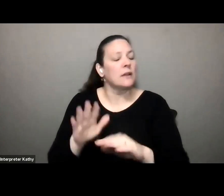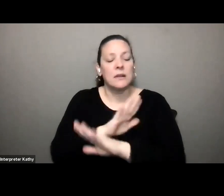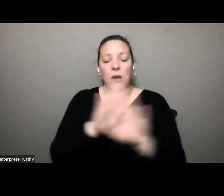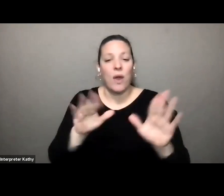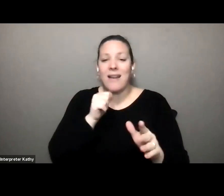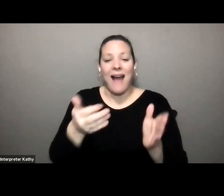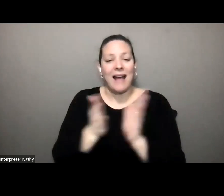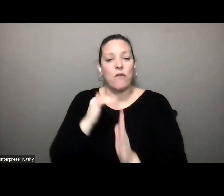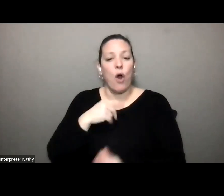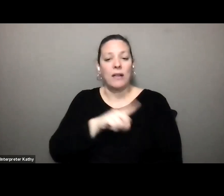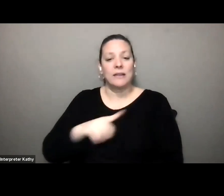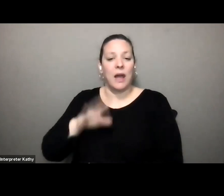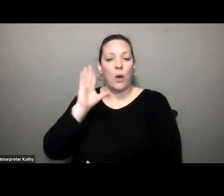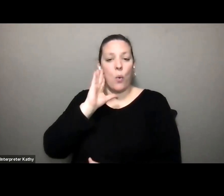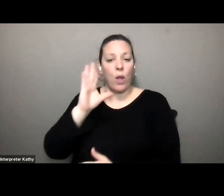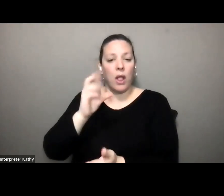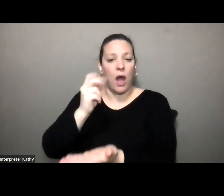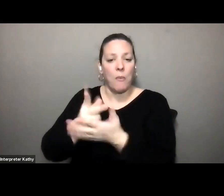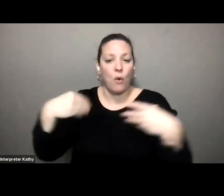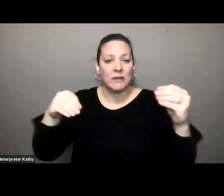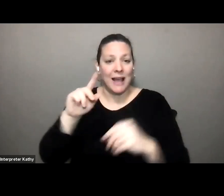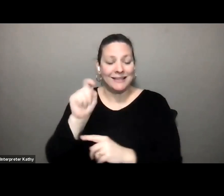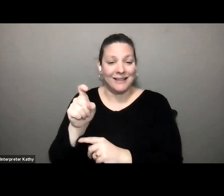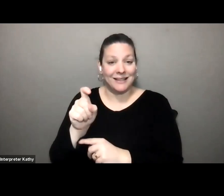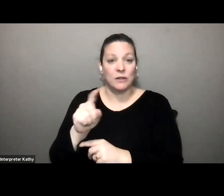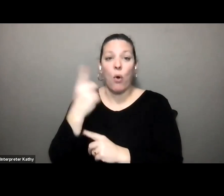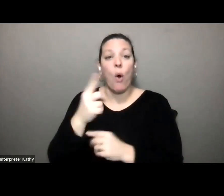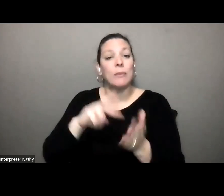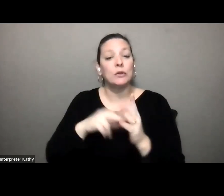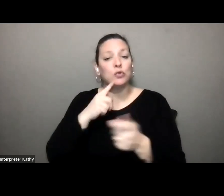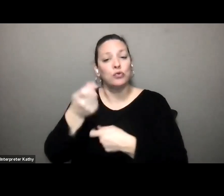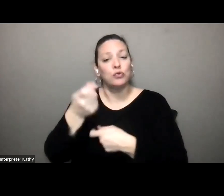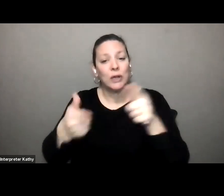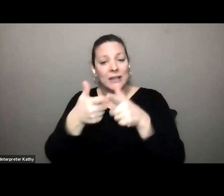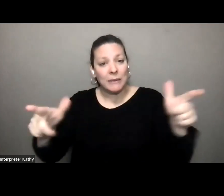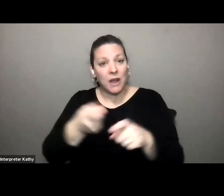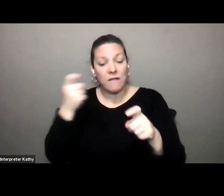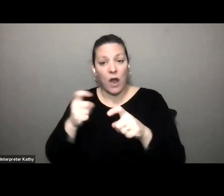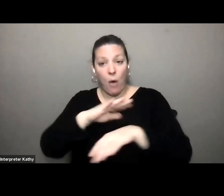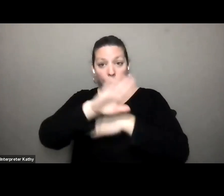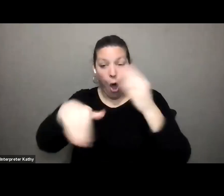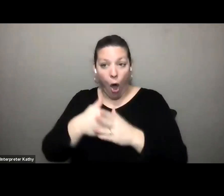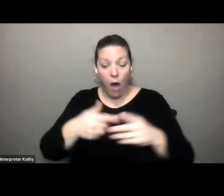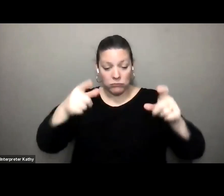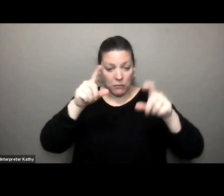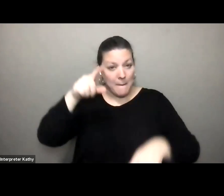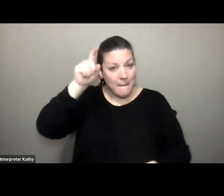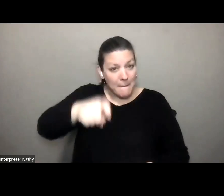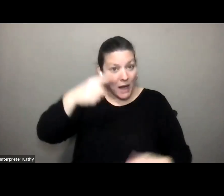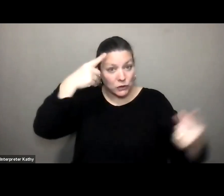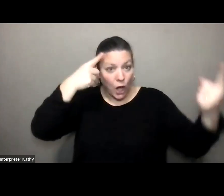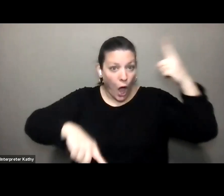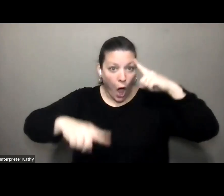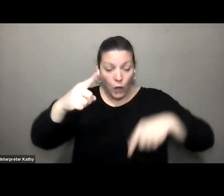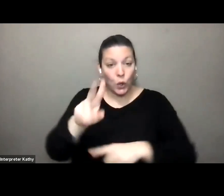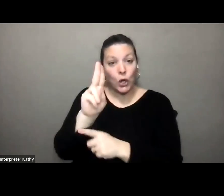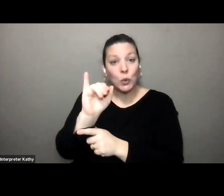legislation that approves a new sales tax this is simply just to change that language from a unanimous consent of our member communities to a